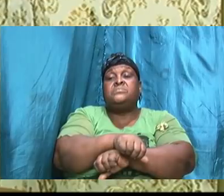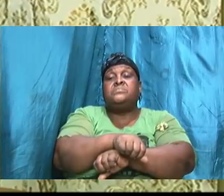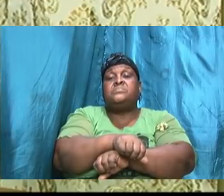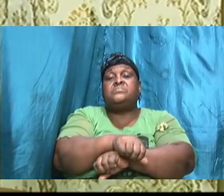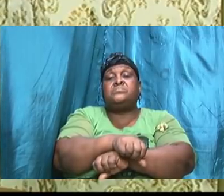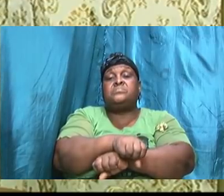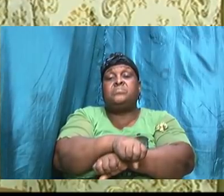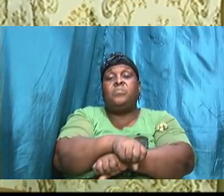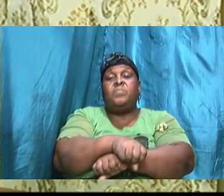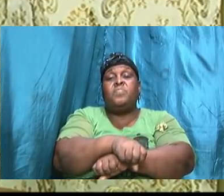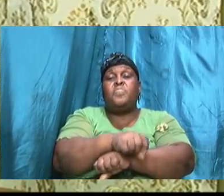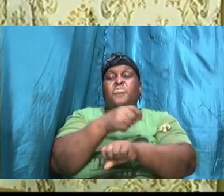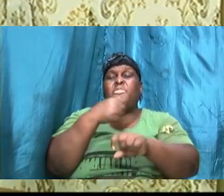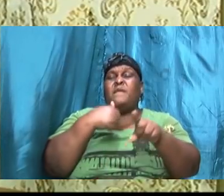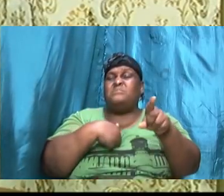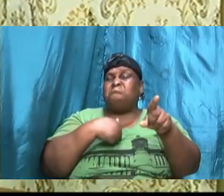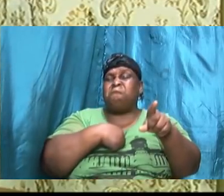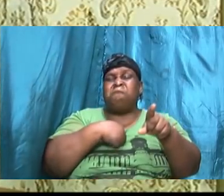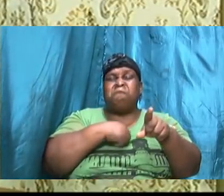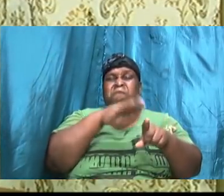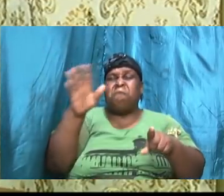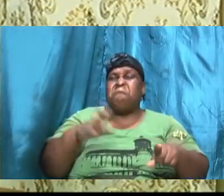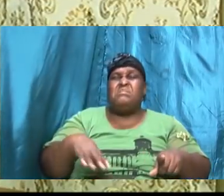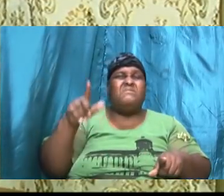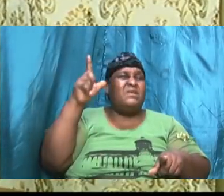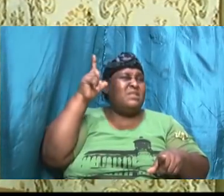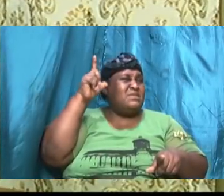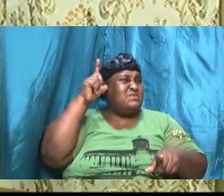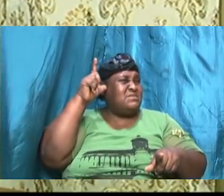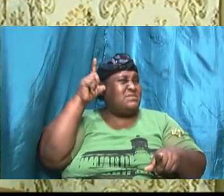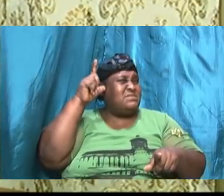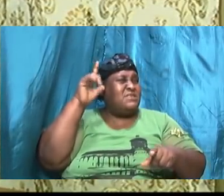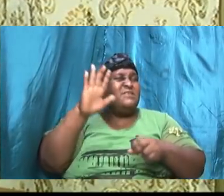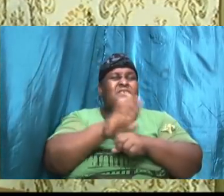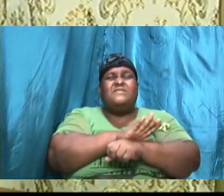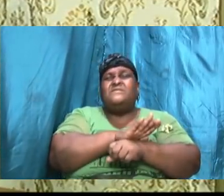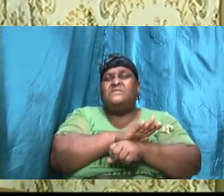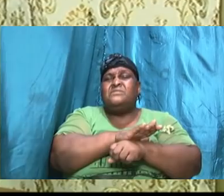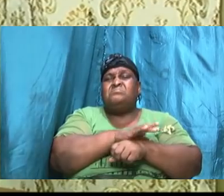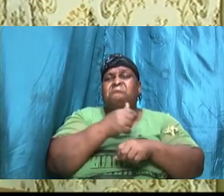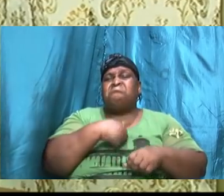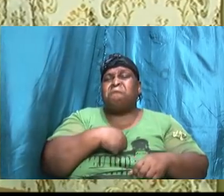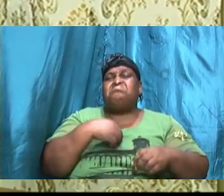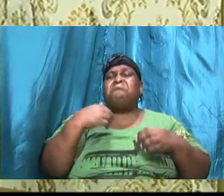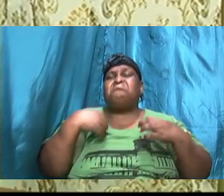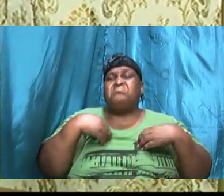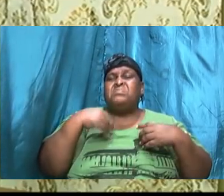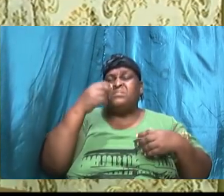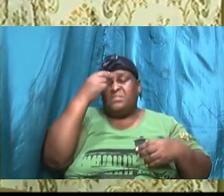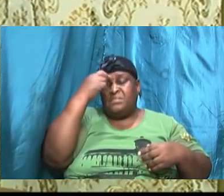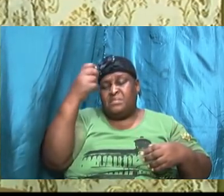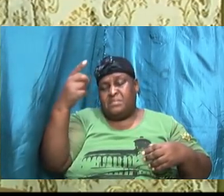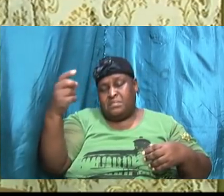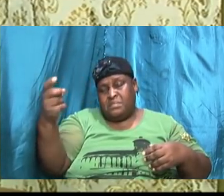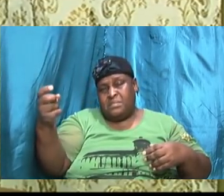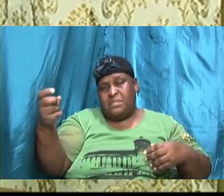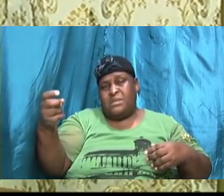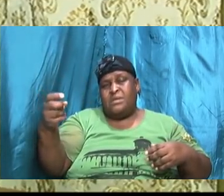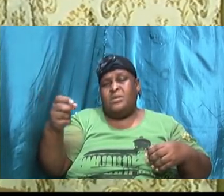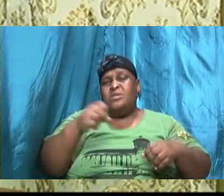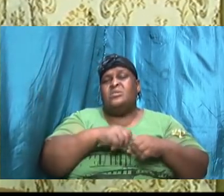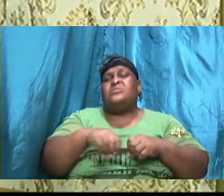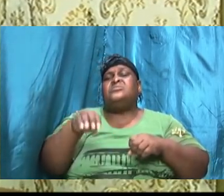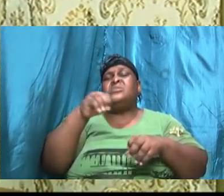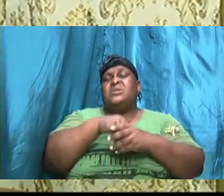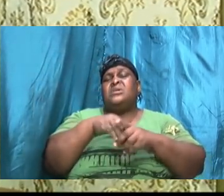and I have never listened in full the high of the dream speech, so I was in my office